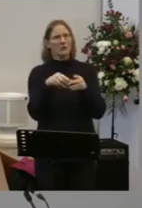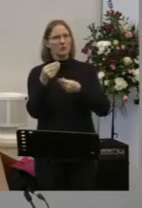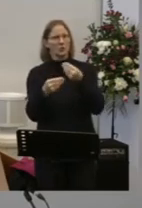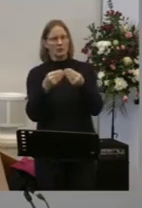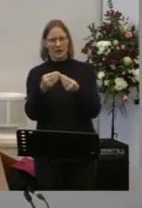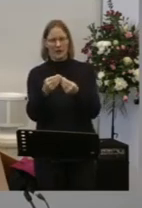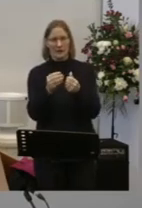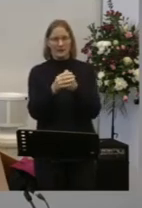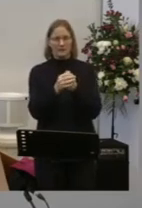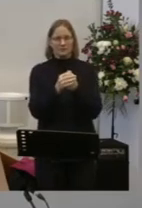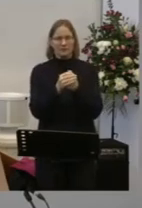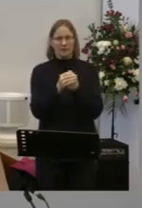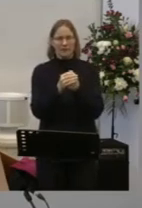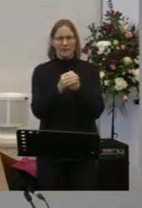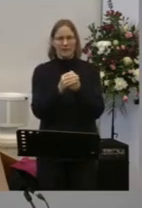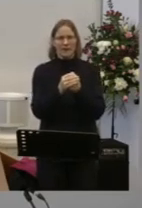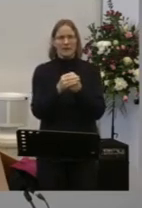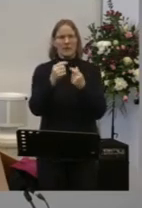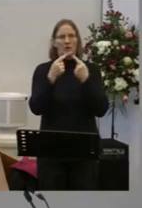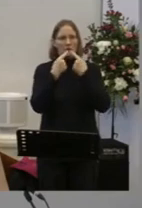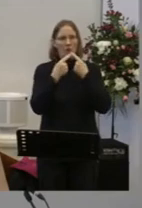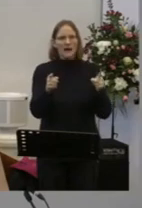translation Because it puts the Bible in